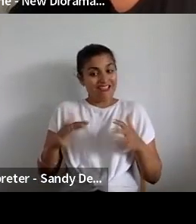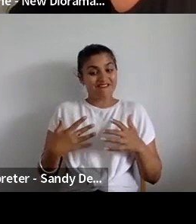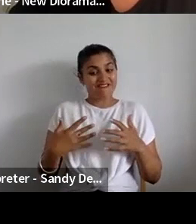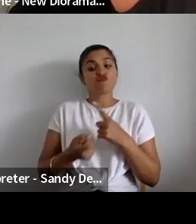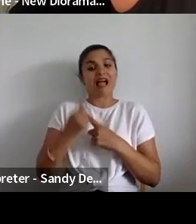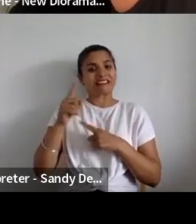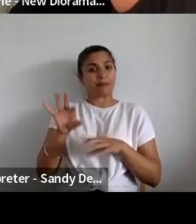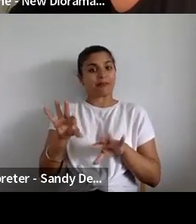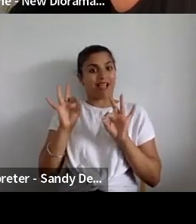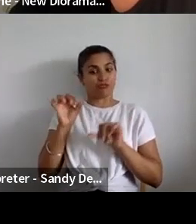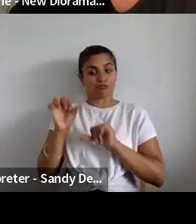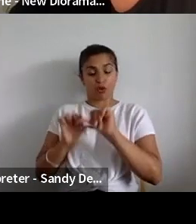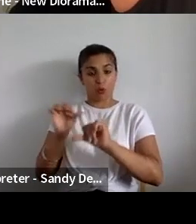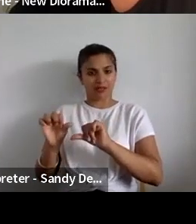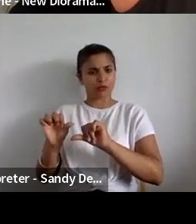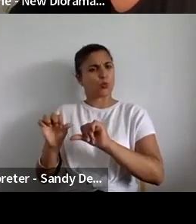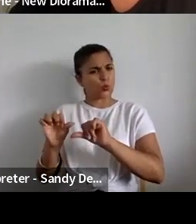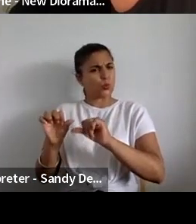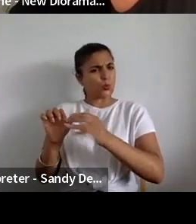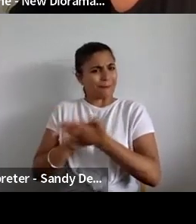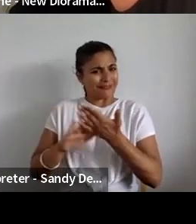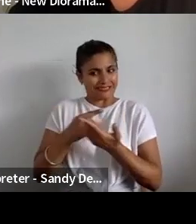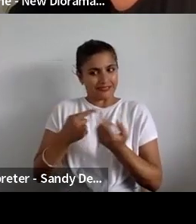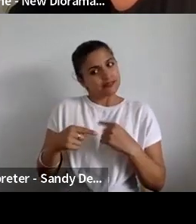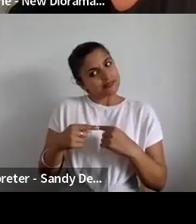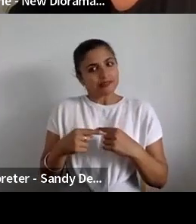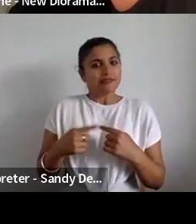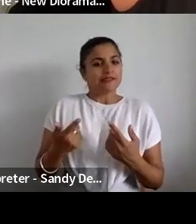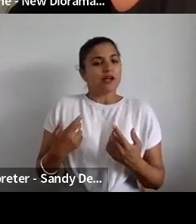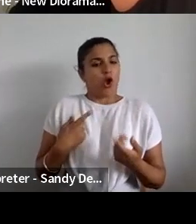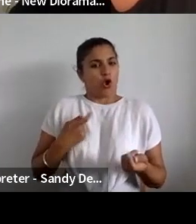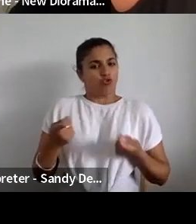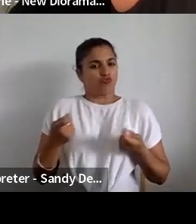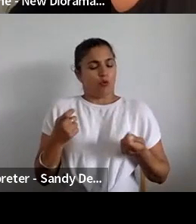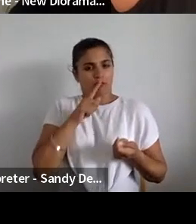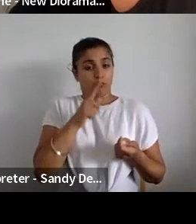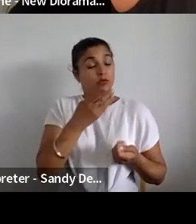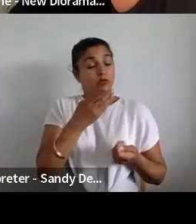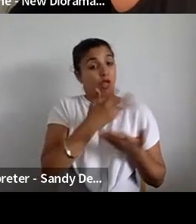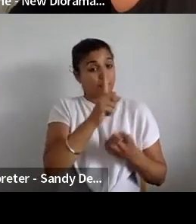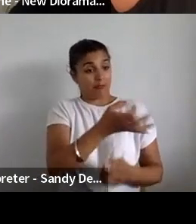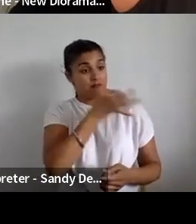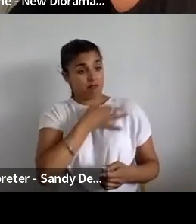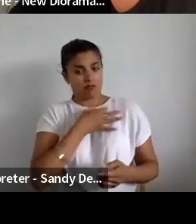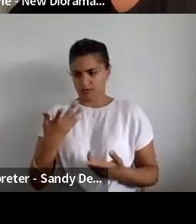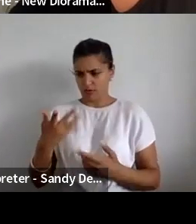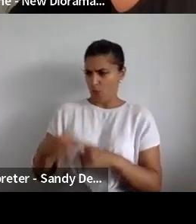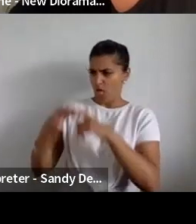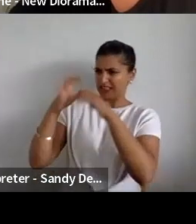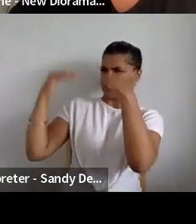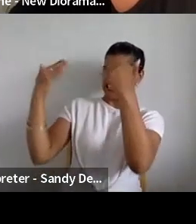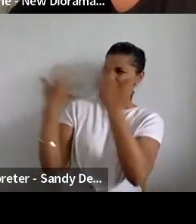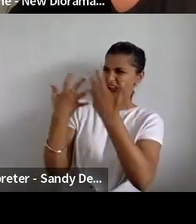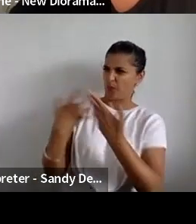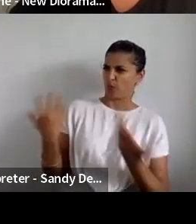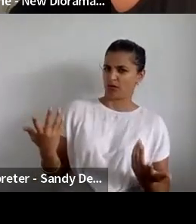work with and one of the things we got asked a lot was you know but how will you ensure the quality. And these words quality